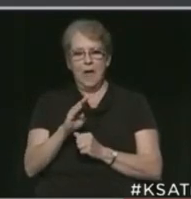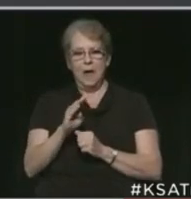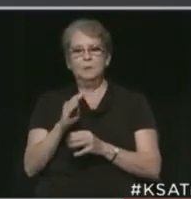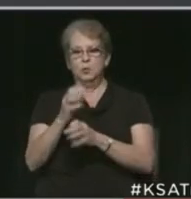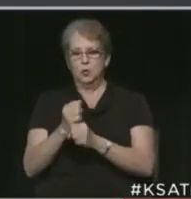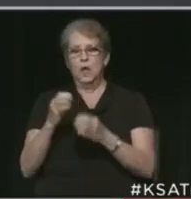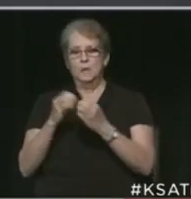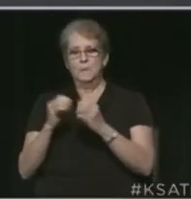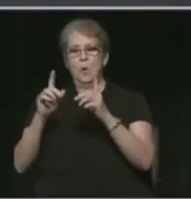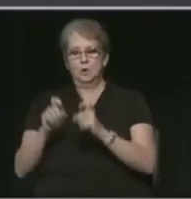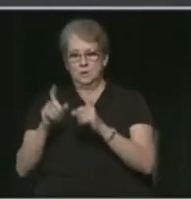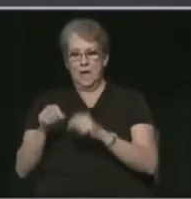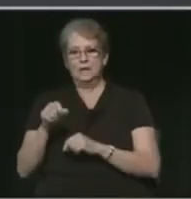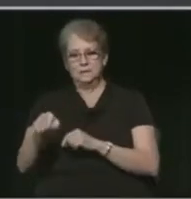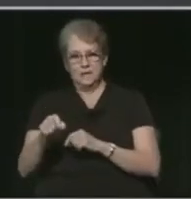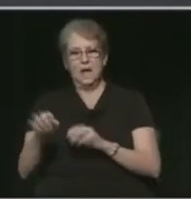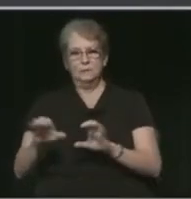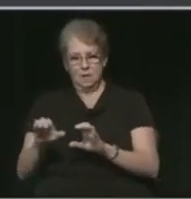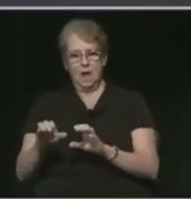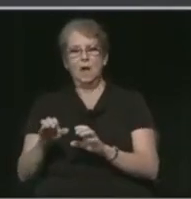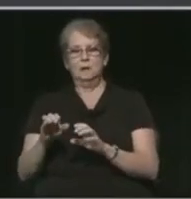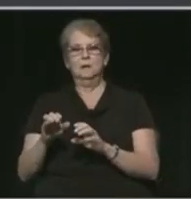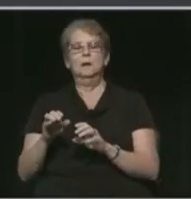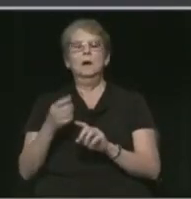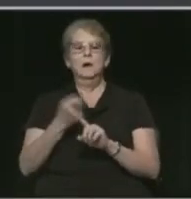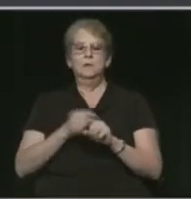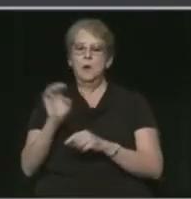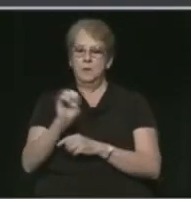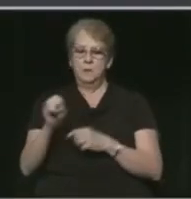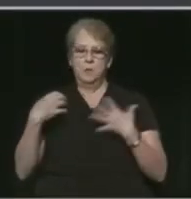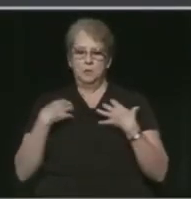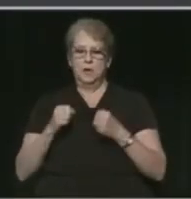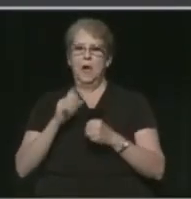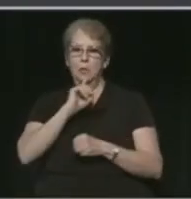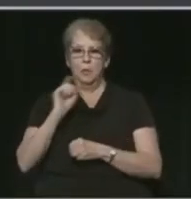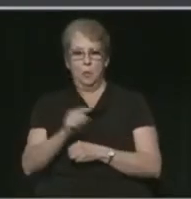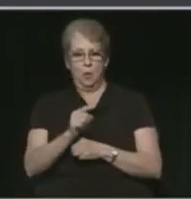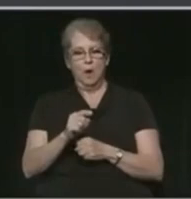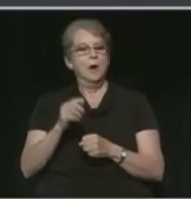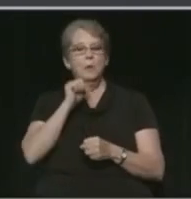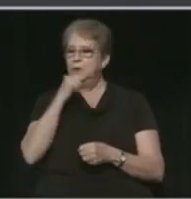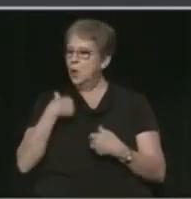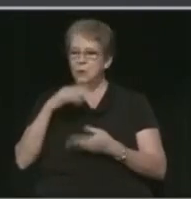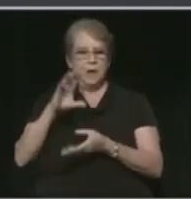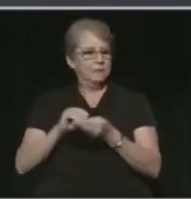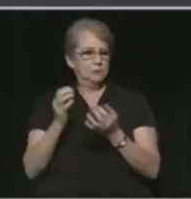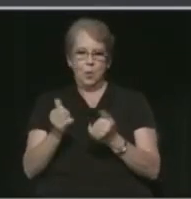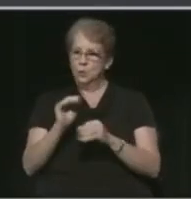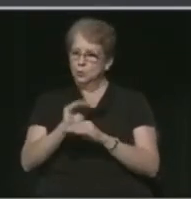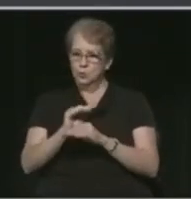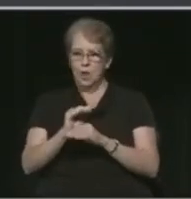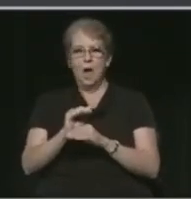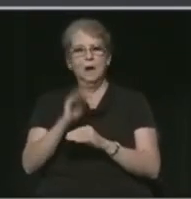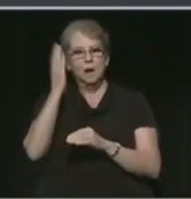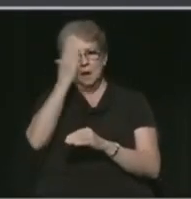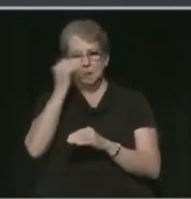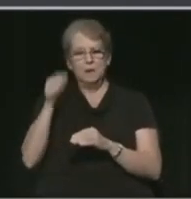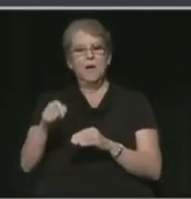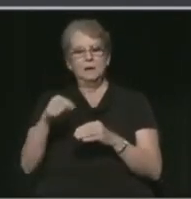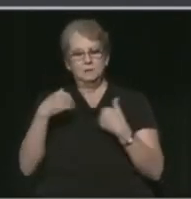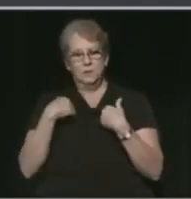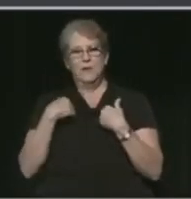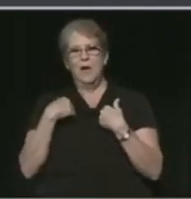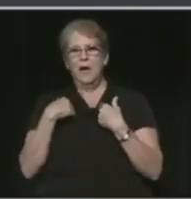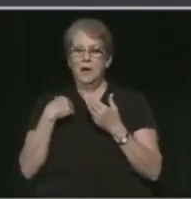number of tests they have performed as outlined in our emergency health orders. We don't have the total tonight because there has been